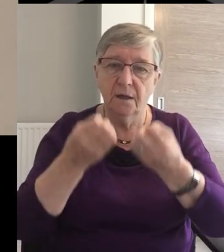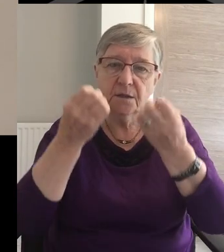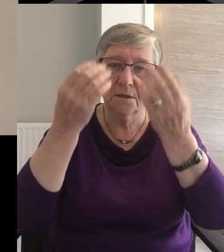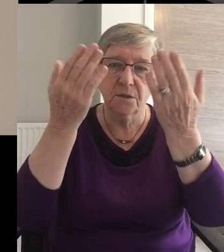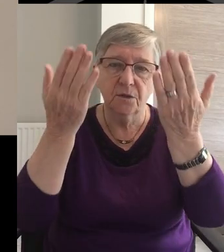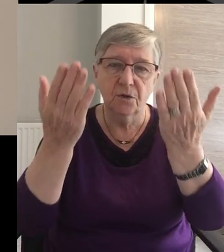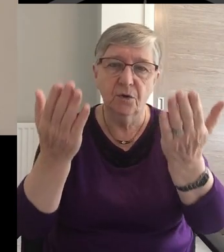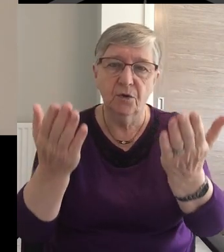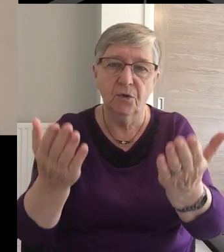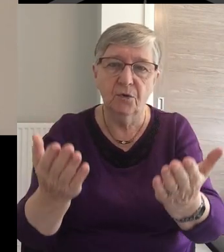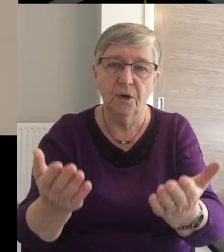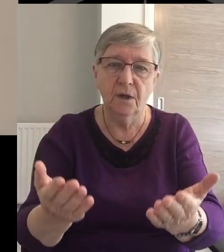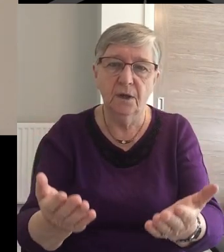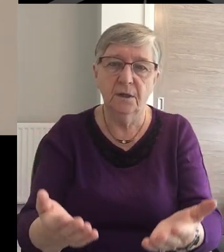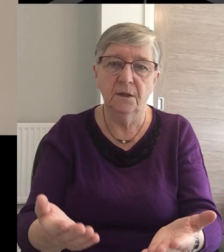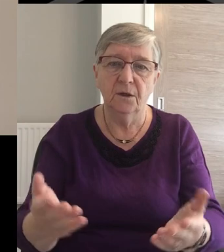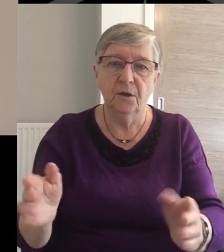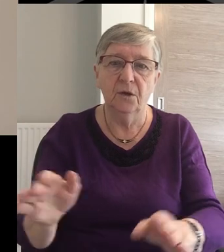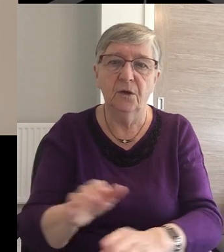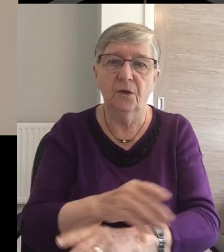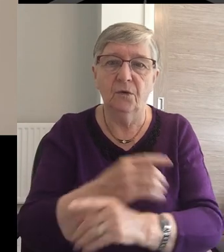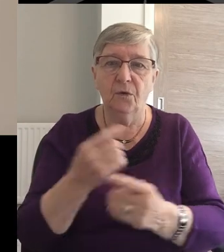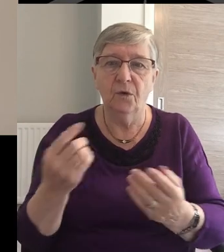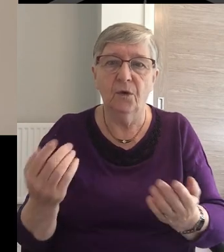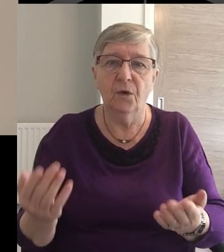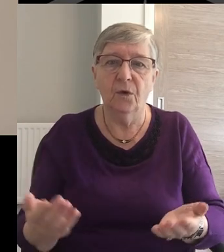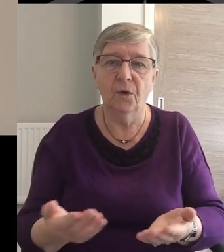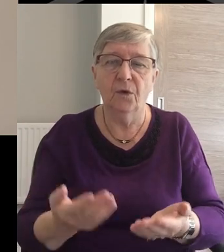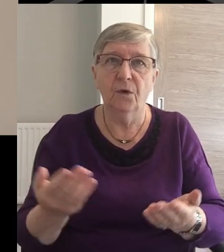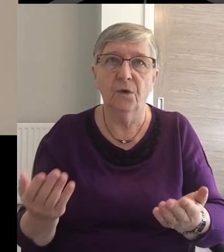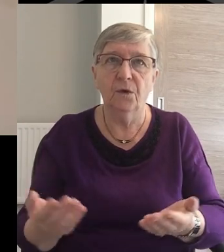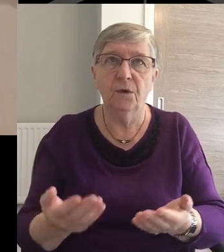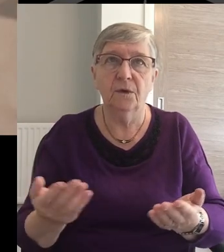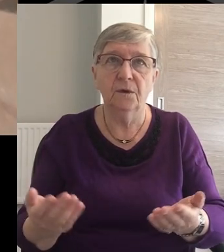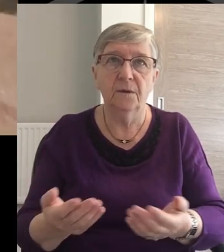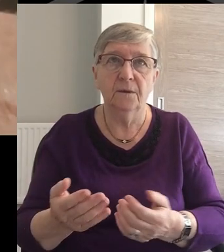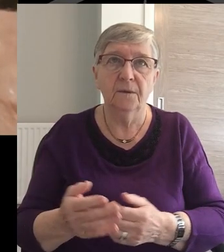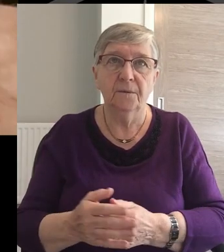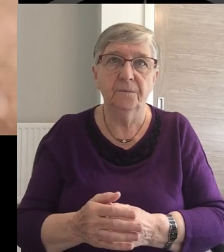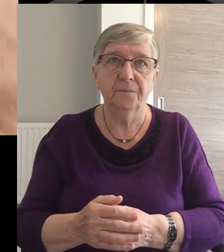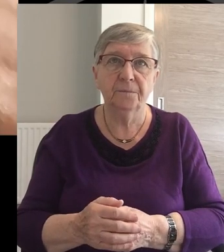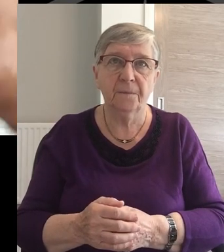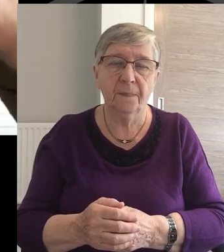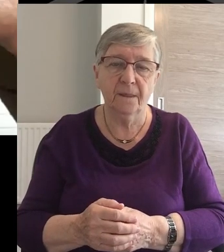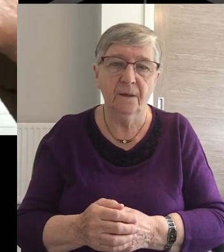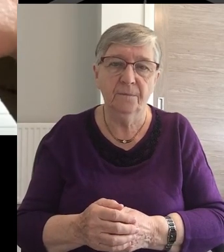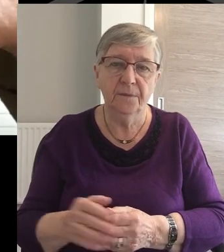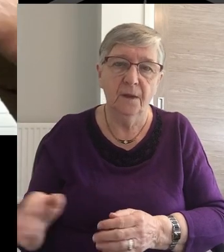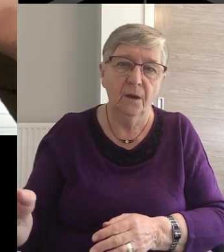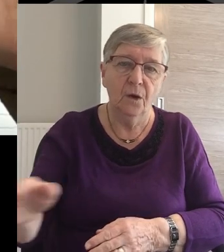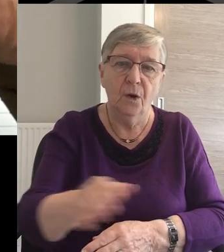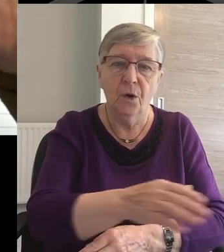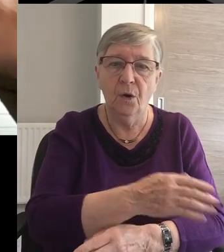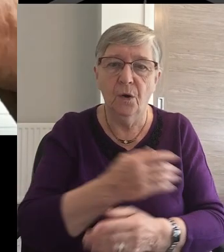I surrender all